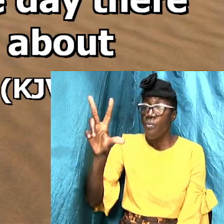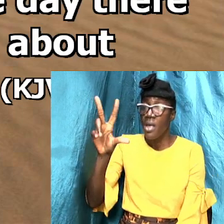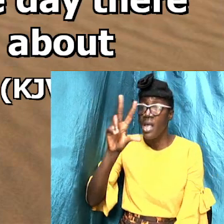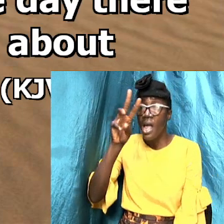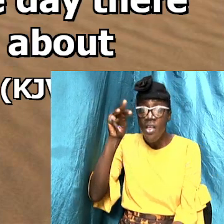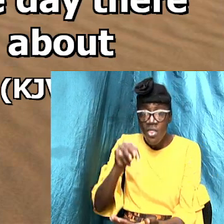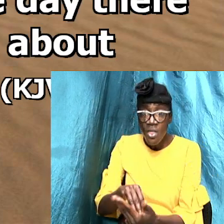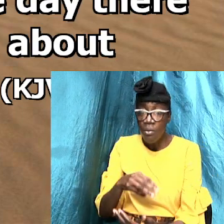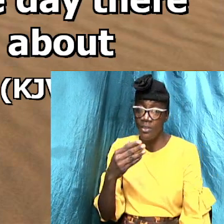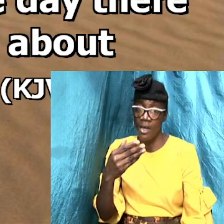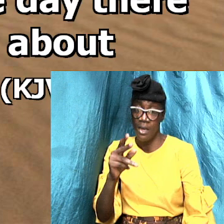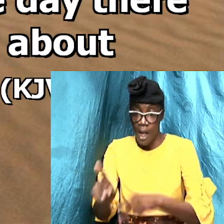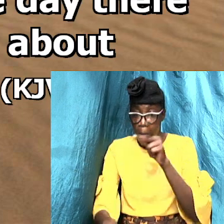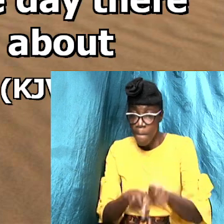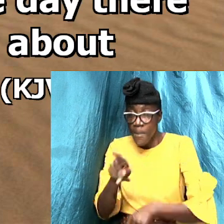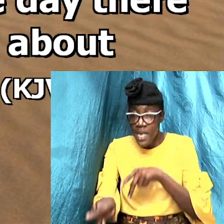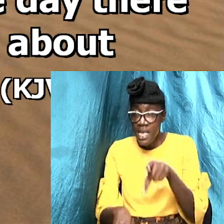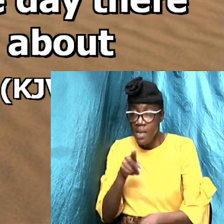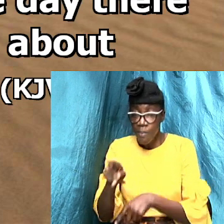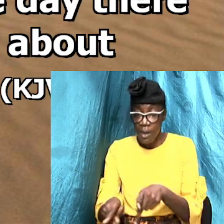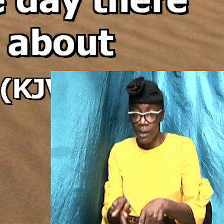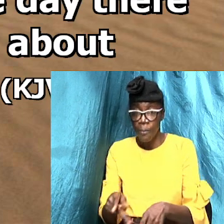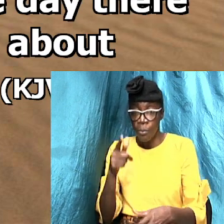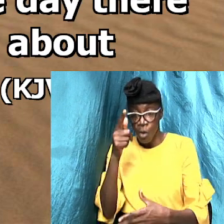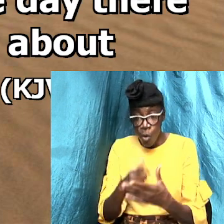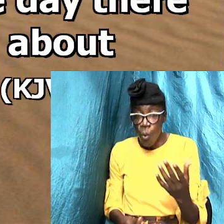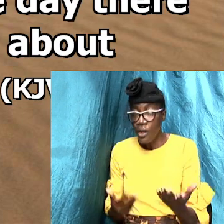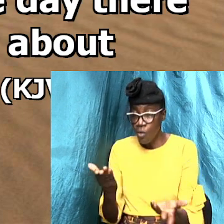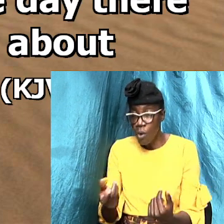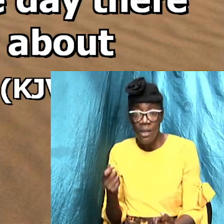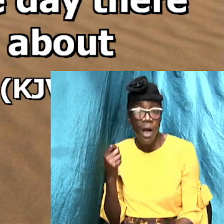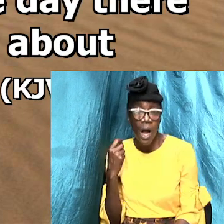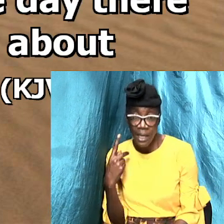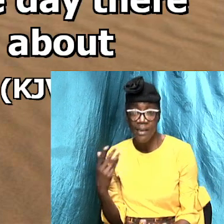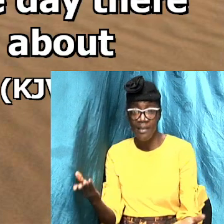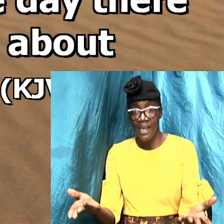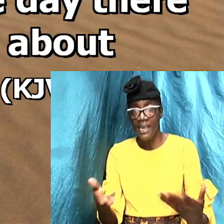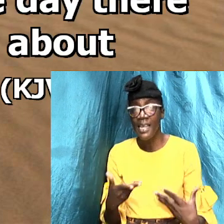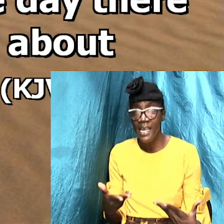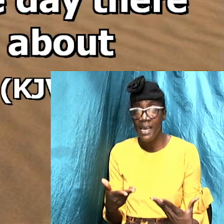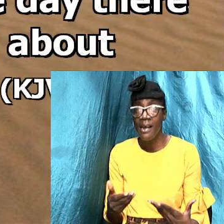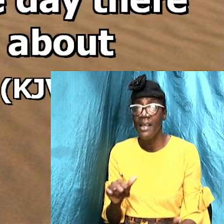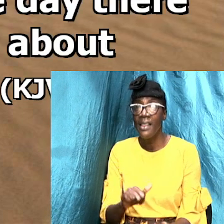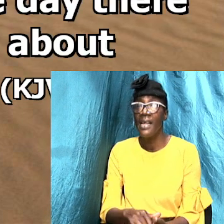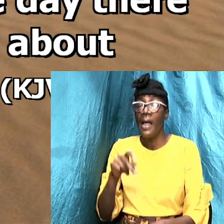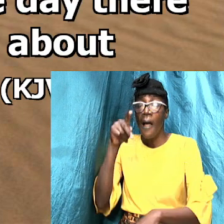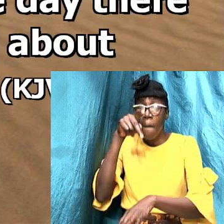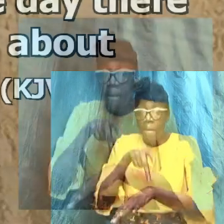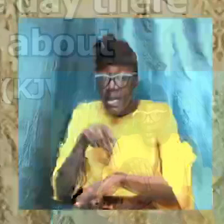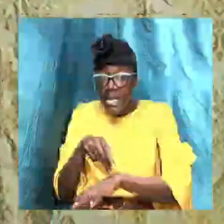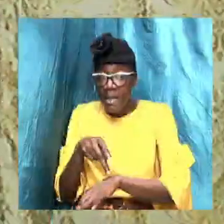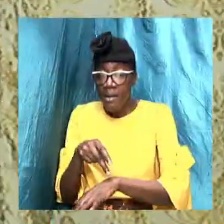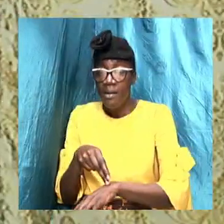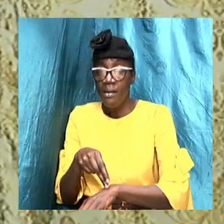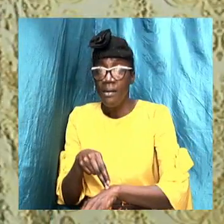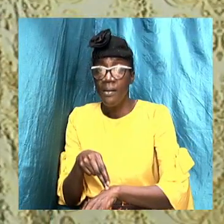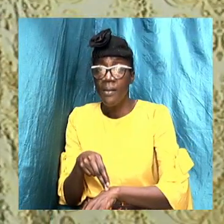so what I'm trying to have us to understand here is that Peter was the one